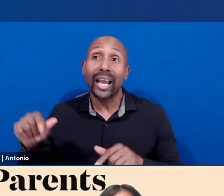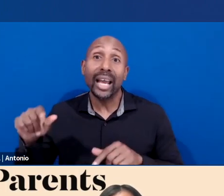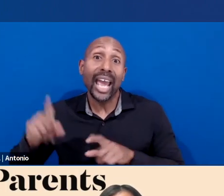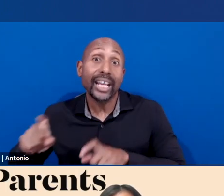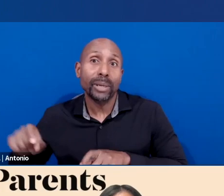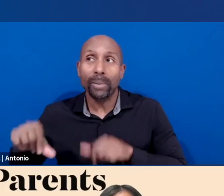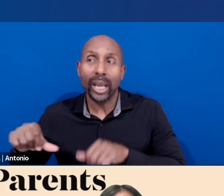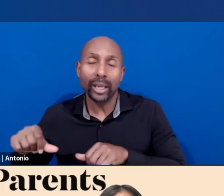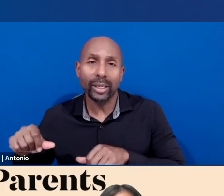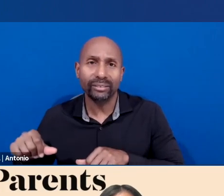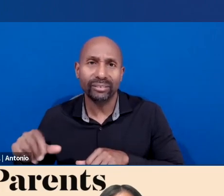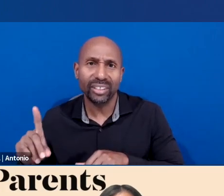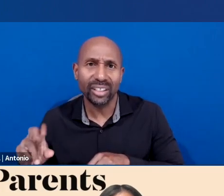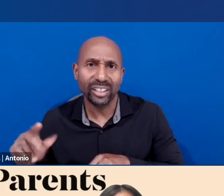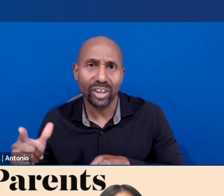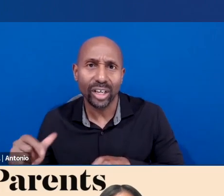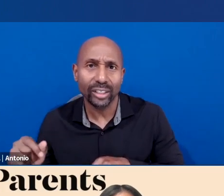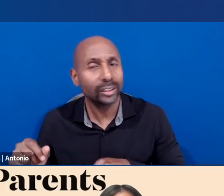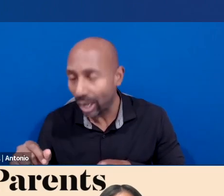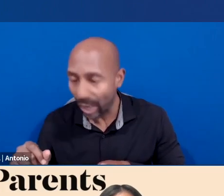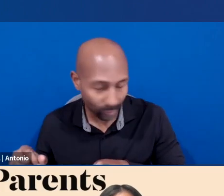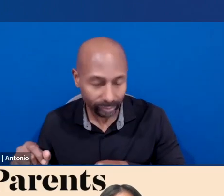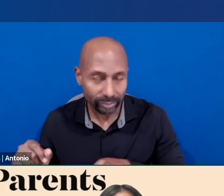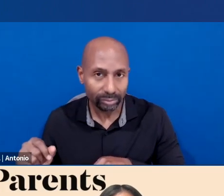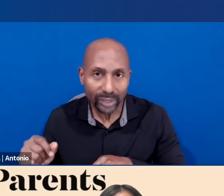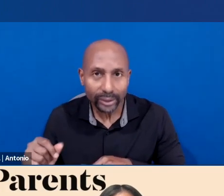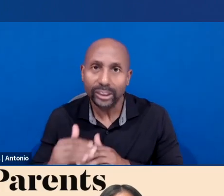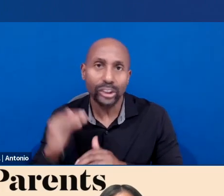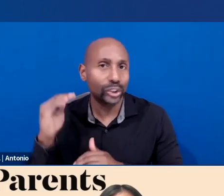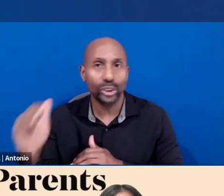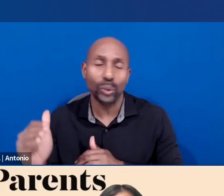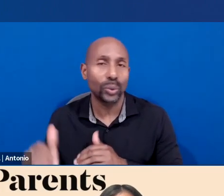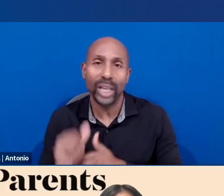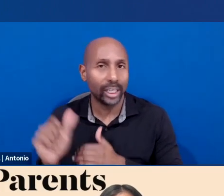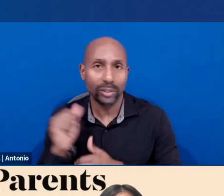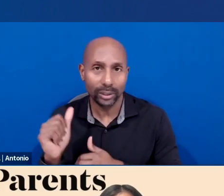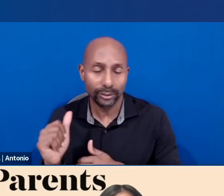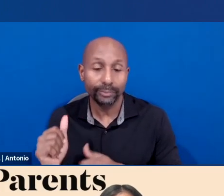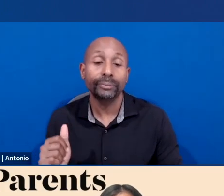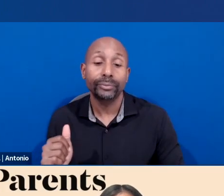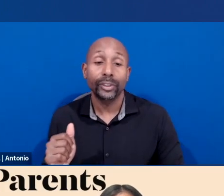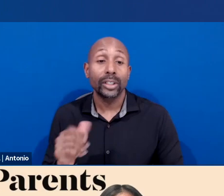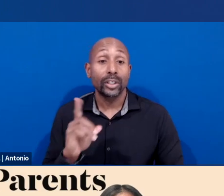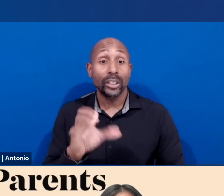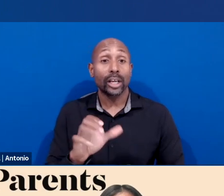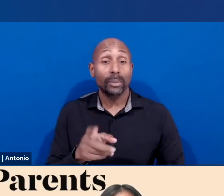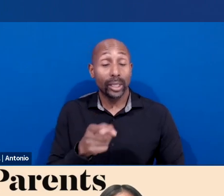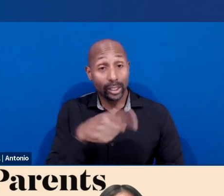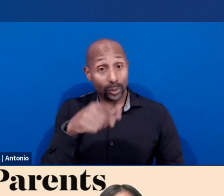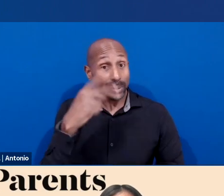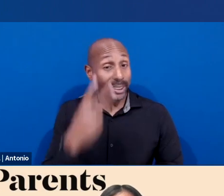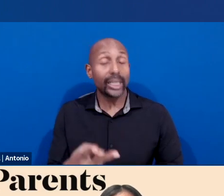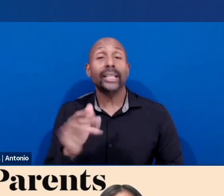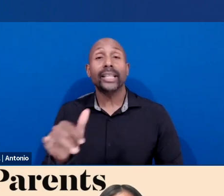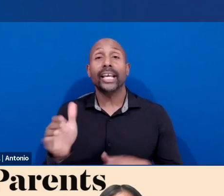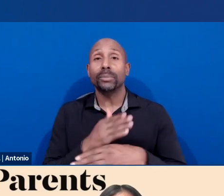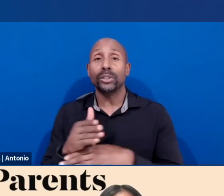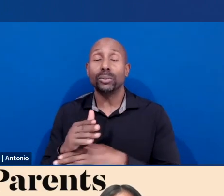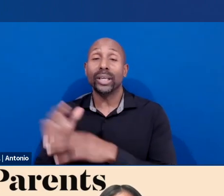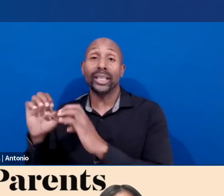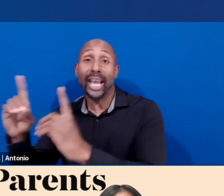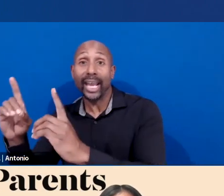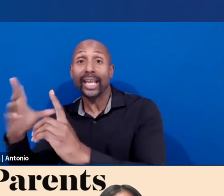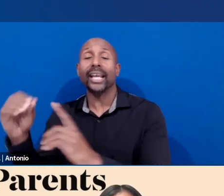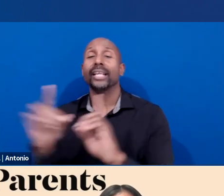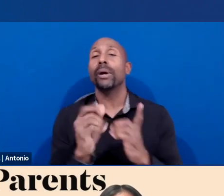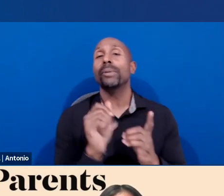The document that you can see on the screen was developed between ED and the Department of Justice, and it was recently updated